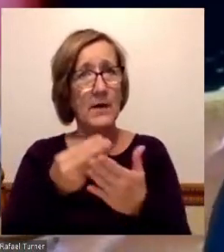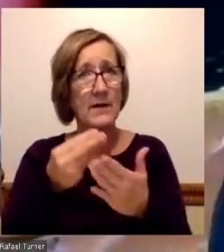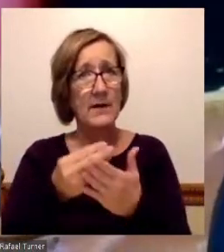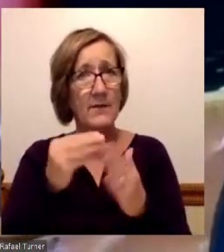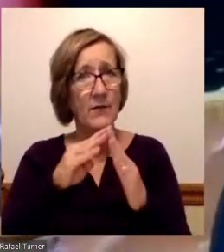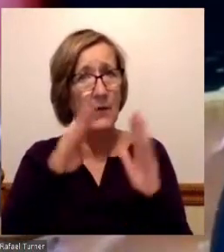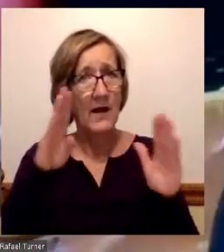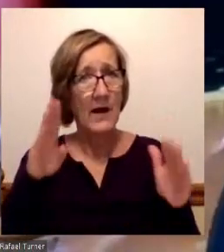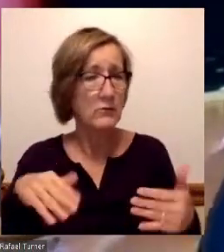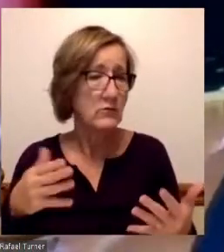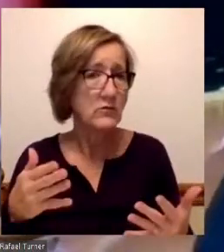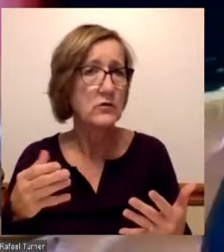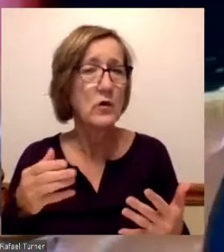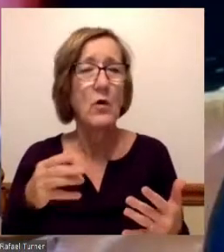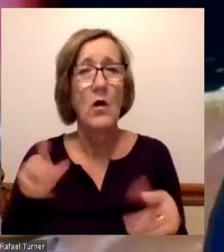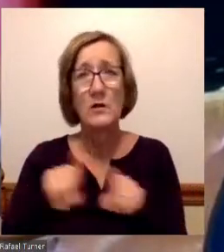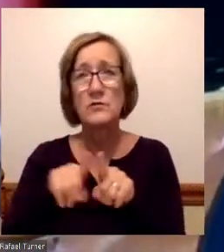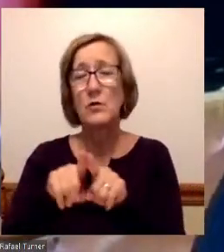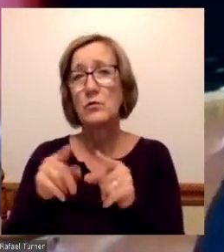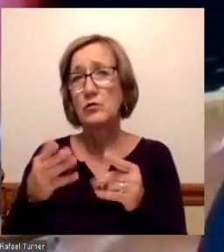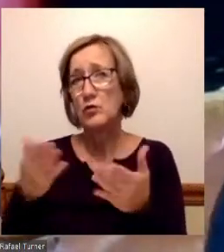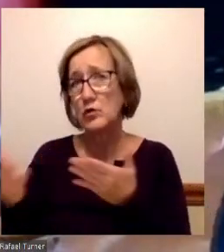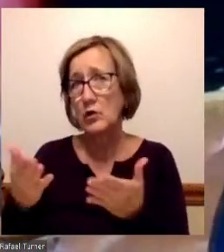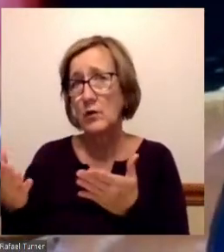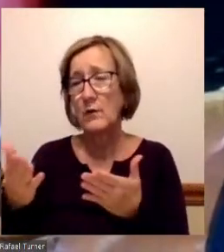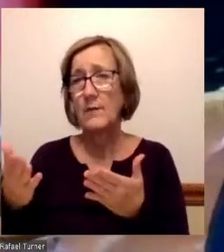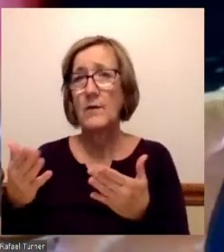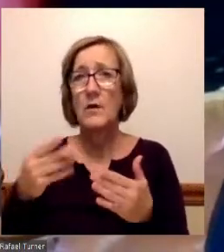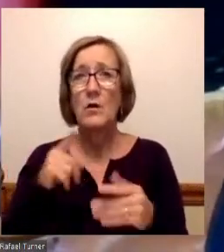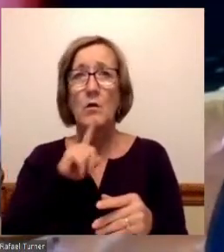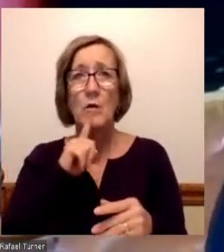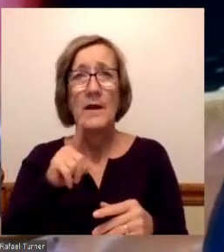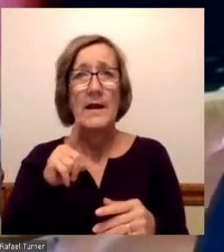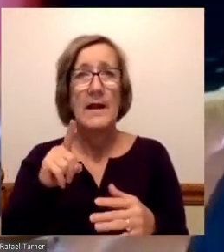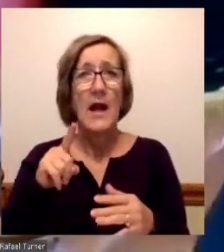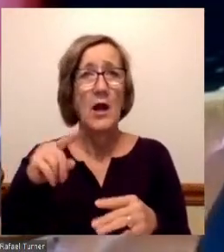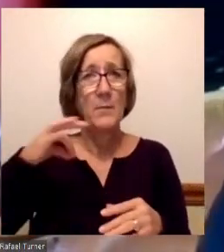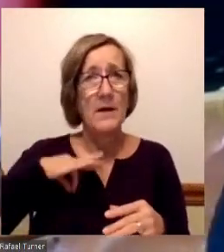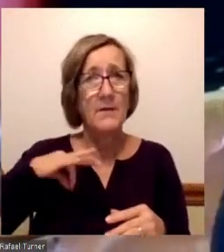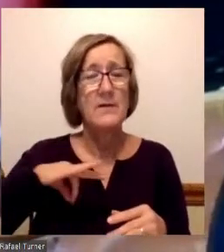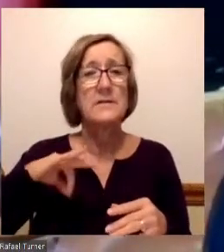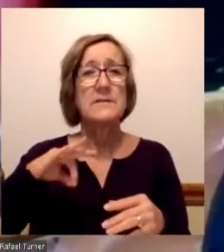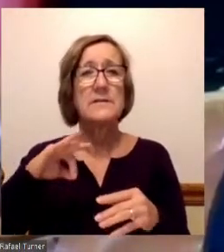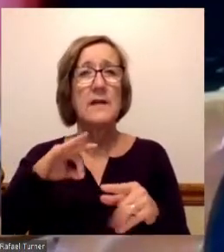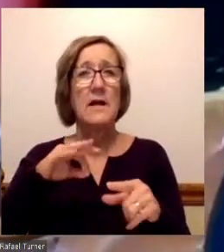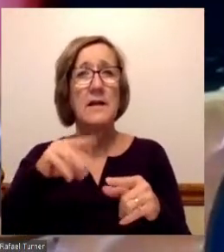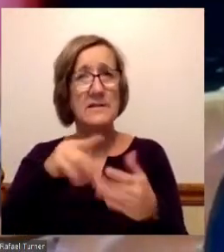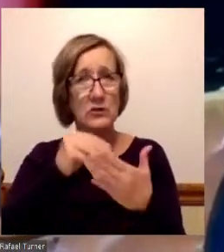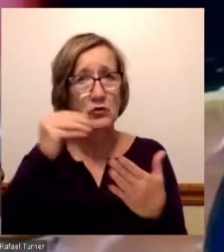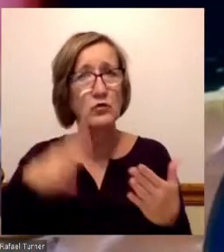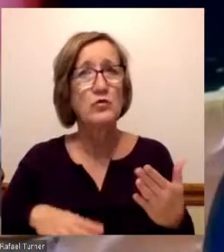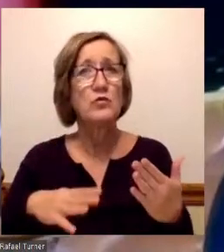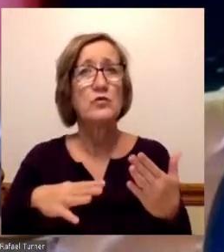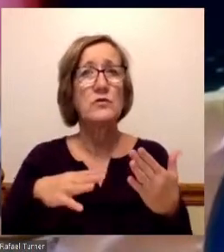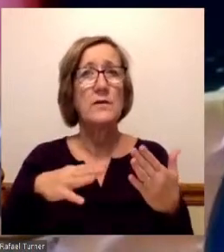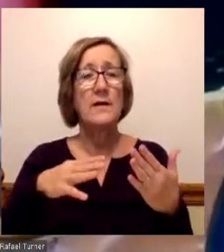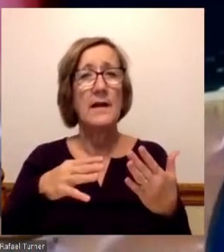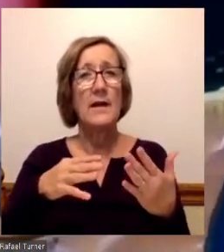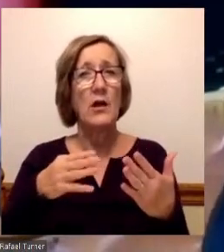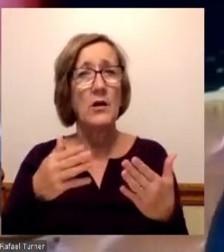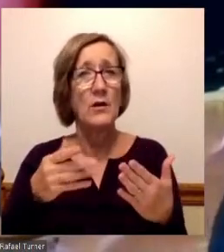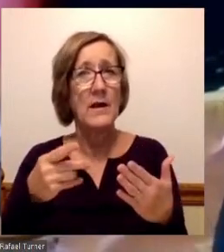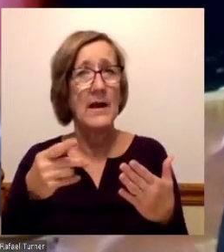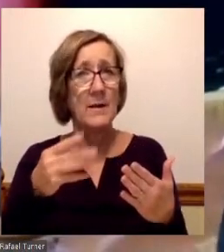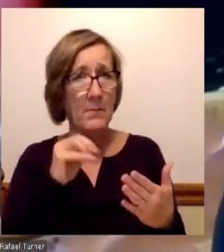to serve. So our greatest asset is our students, our world-class faculty and staff that are really providing transformational learning opportunities